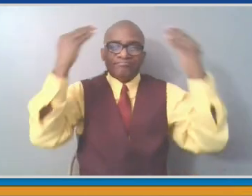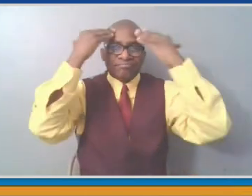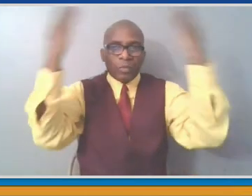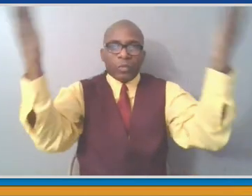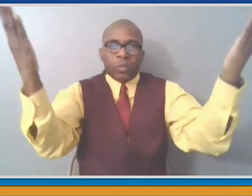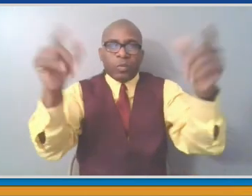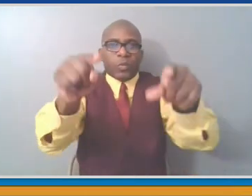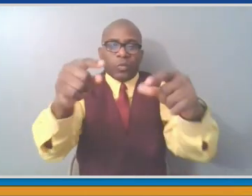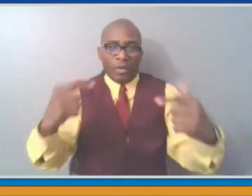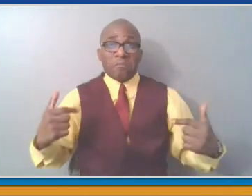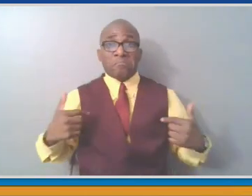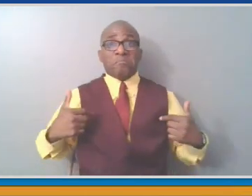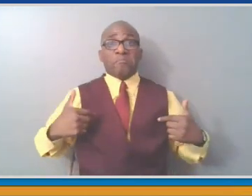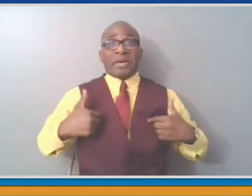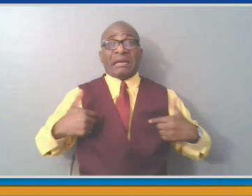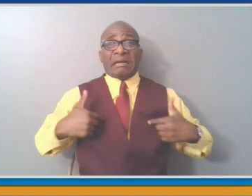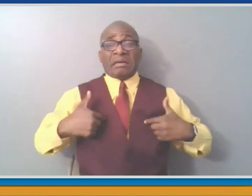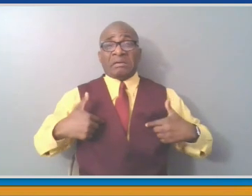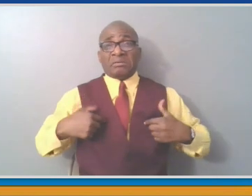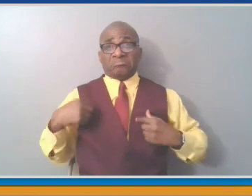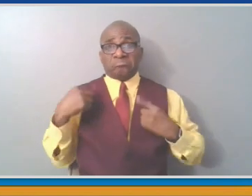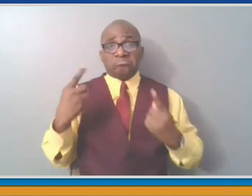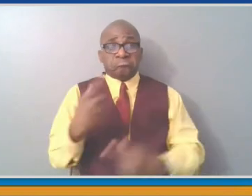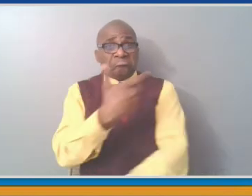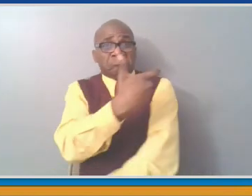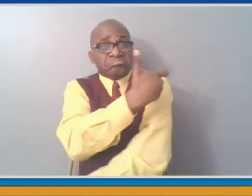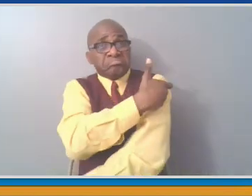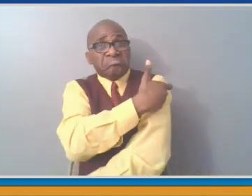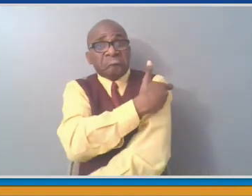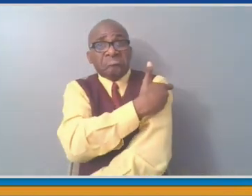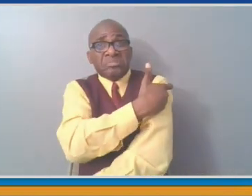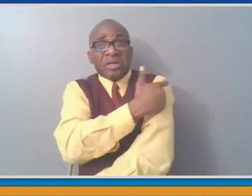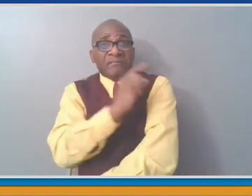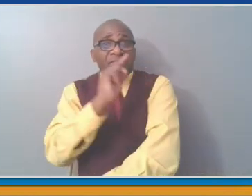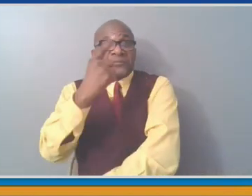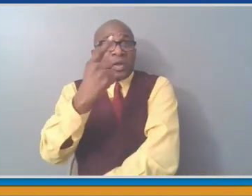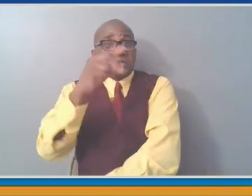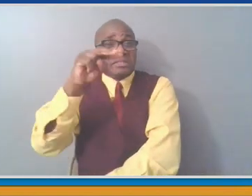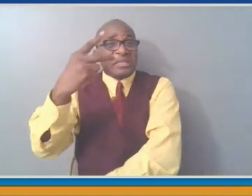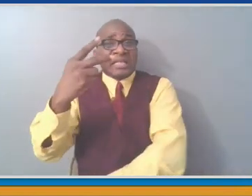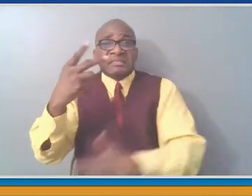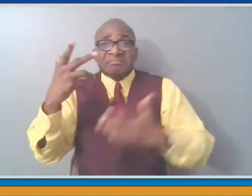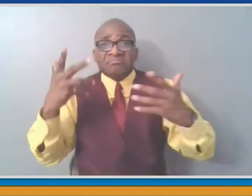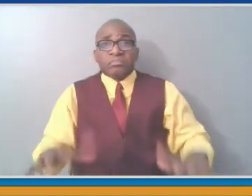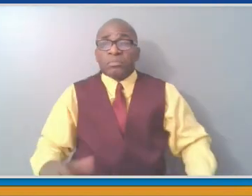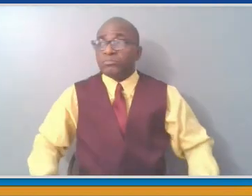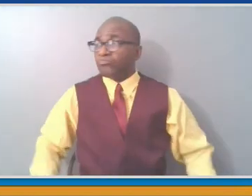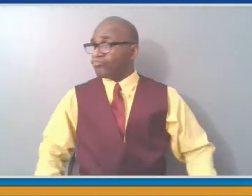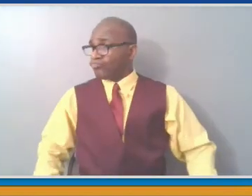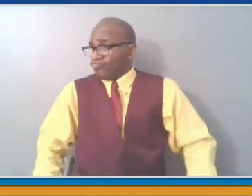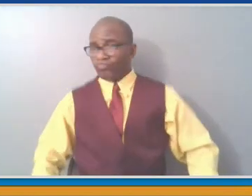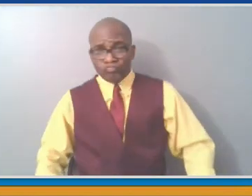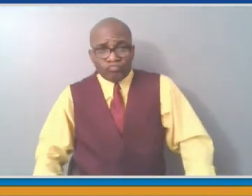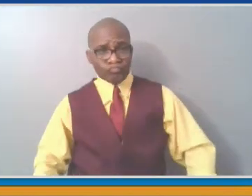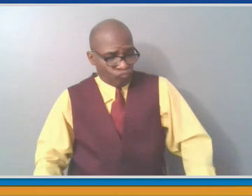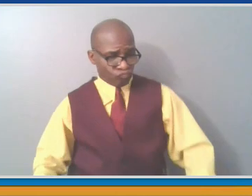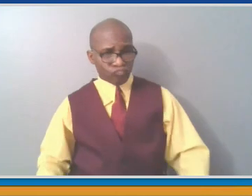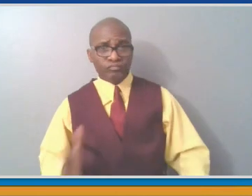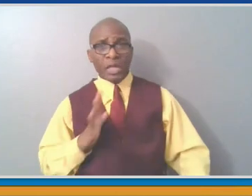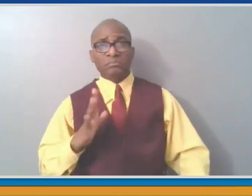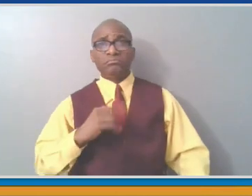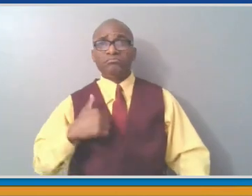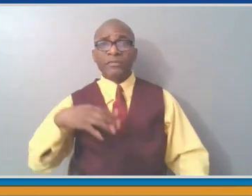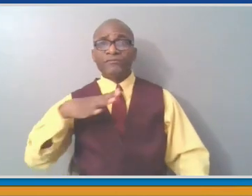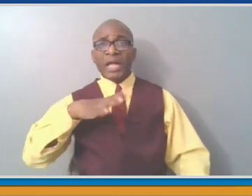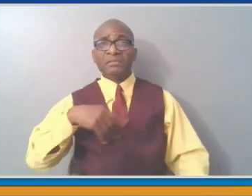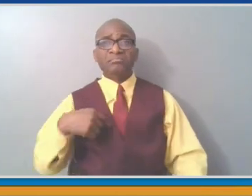after the second shot, which is surprising to me. So many people have had a negative reaction, but I didn't know. And I wasn't exactly, you know, happy to take a vaccine. I took it